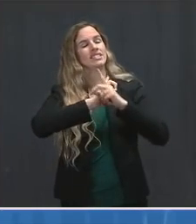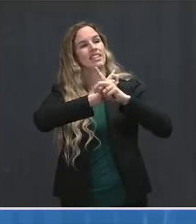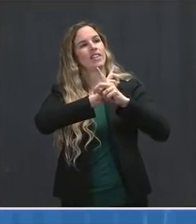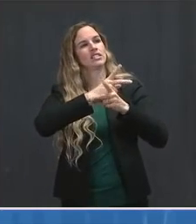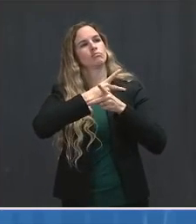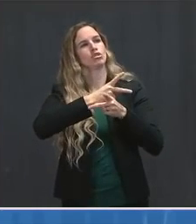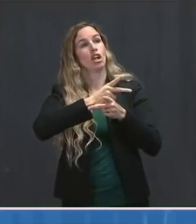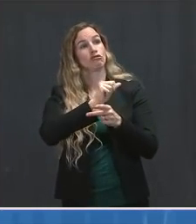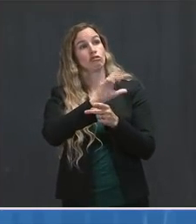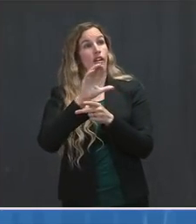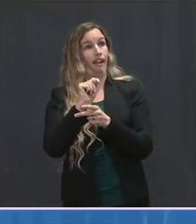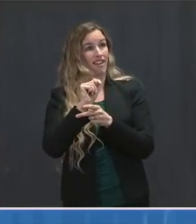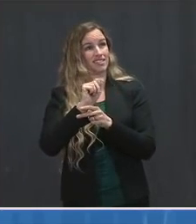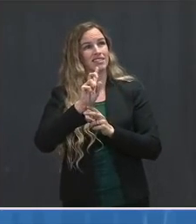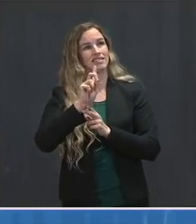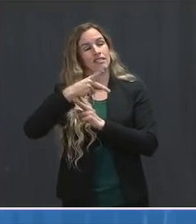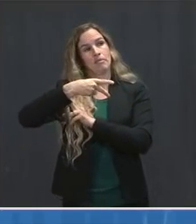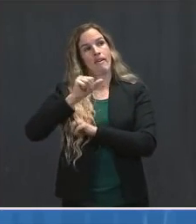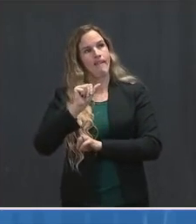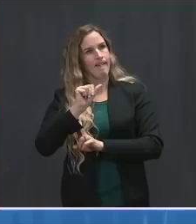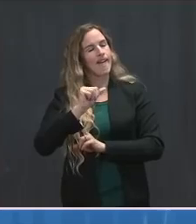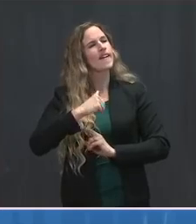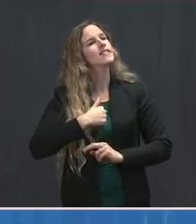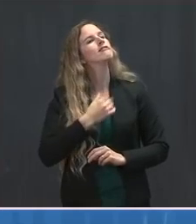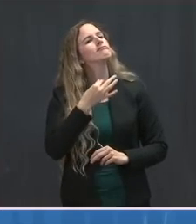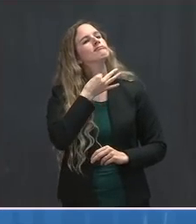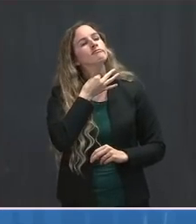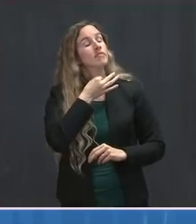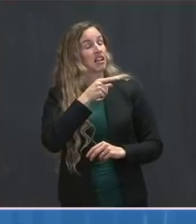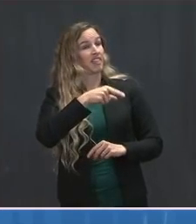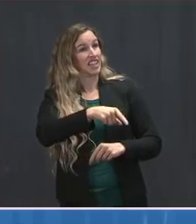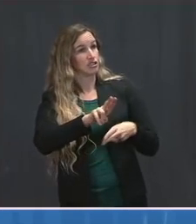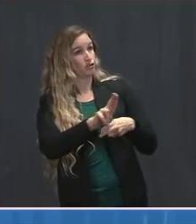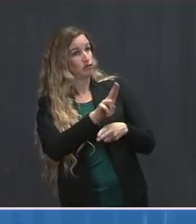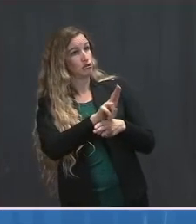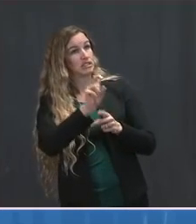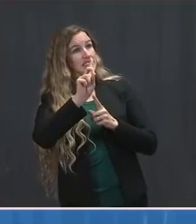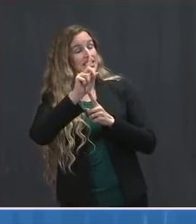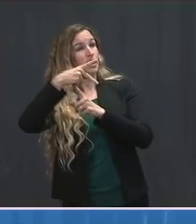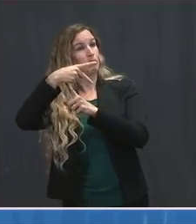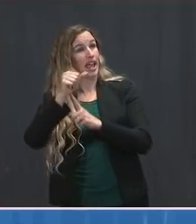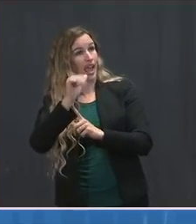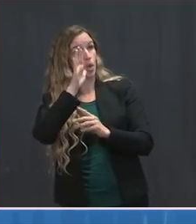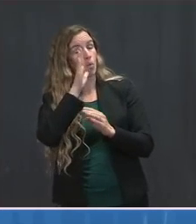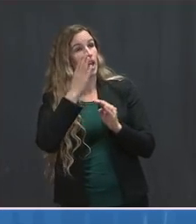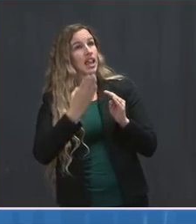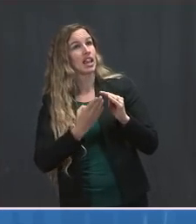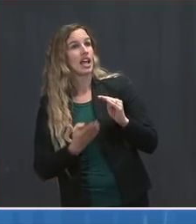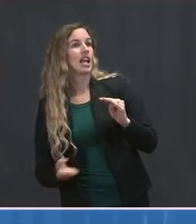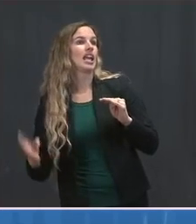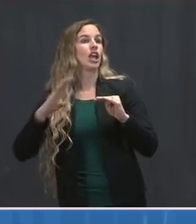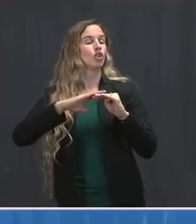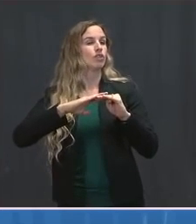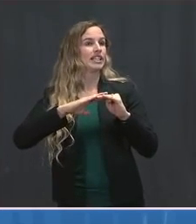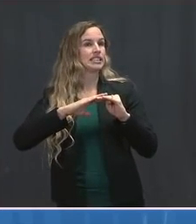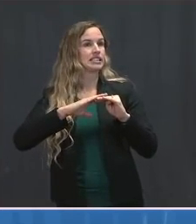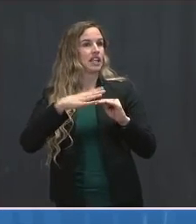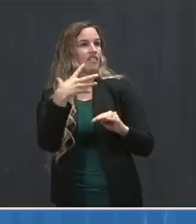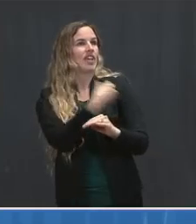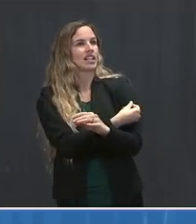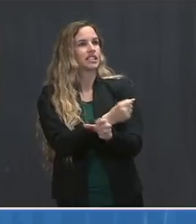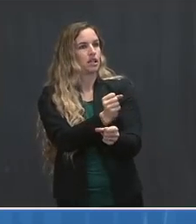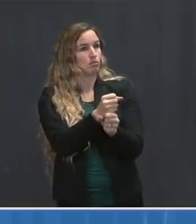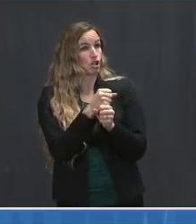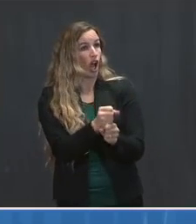the vaccines and wanted to see if this use of the DPA is going to increase the pace of vaccine production